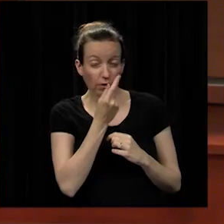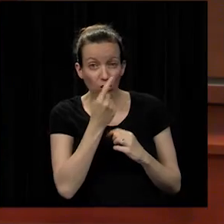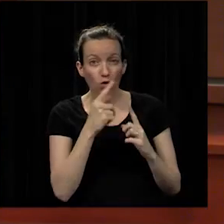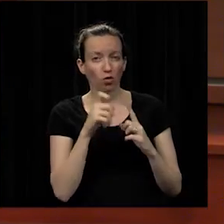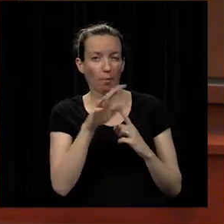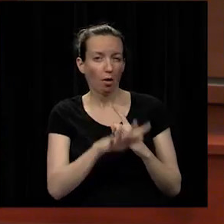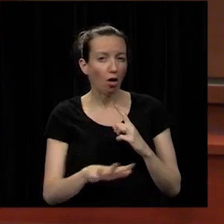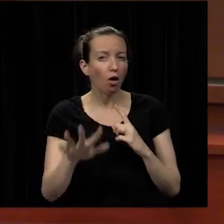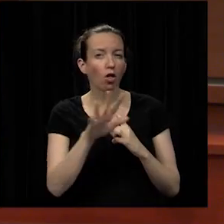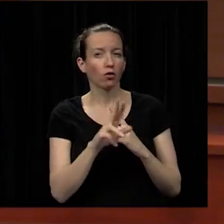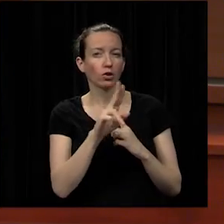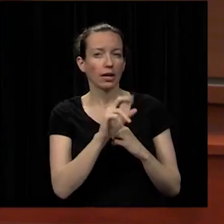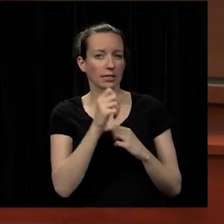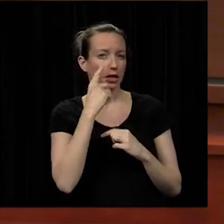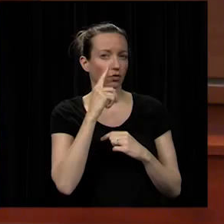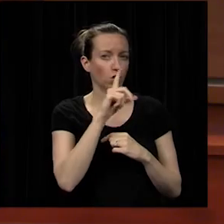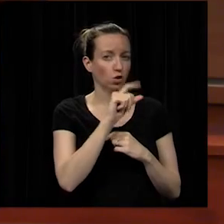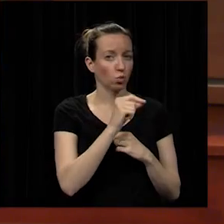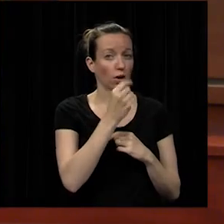2014-15 school year